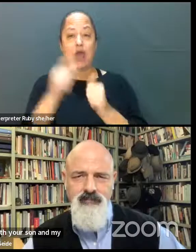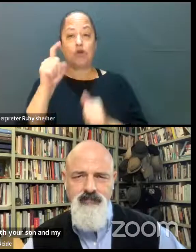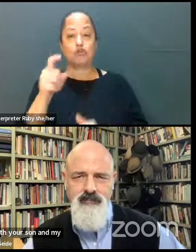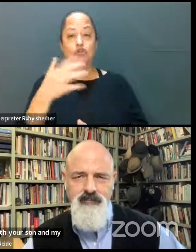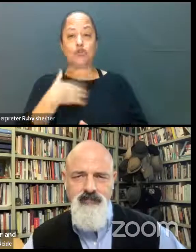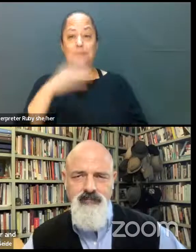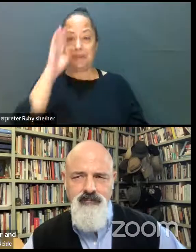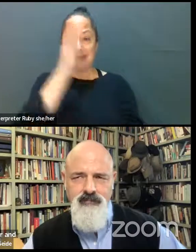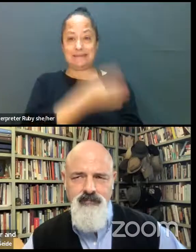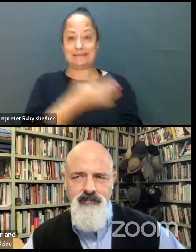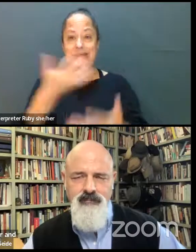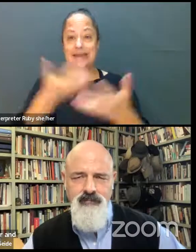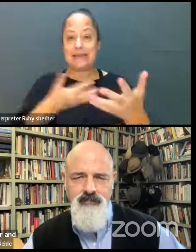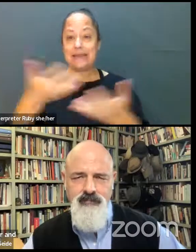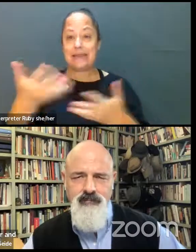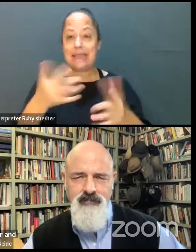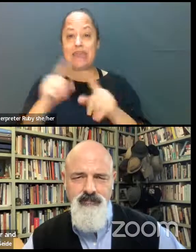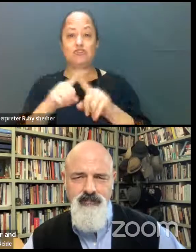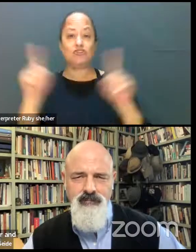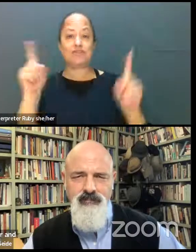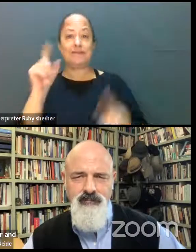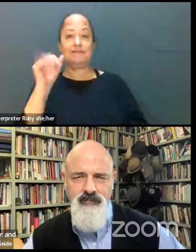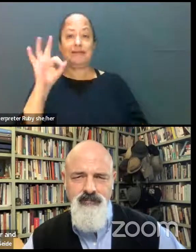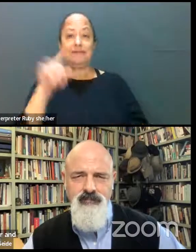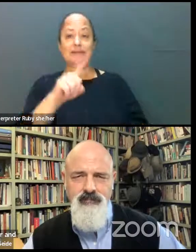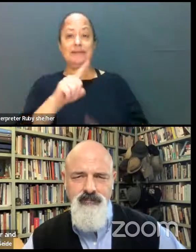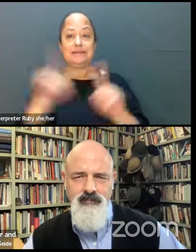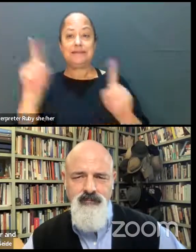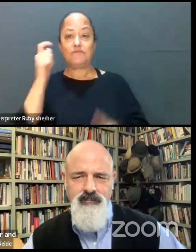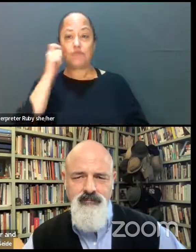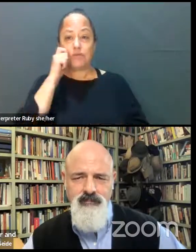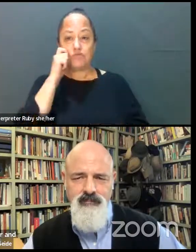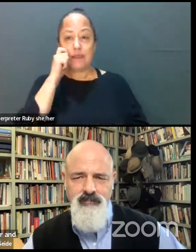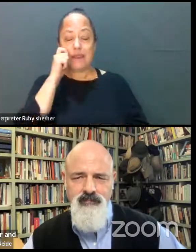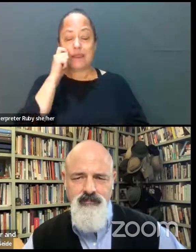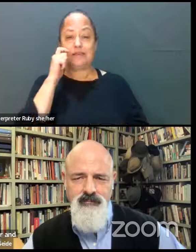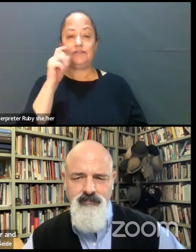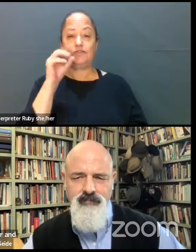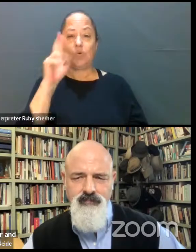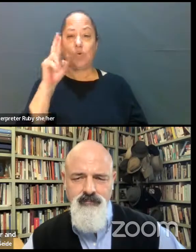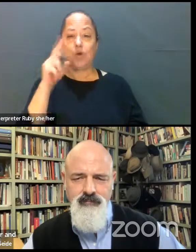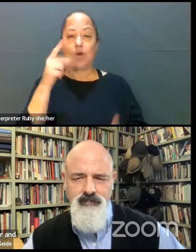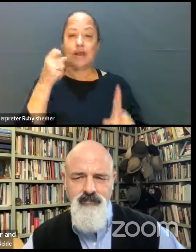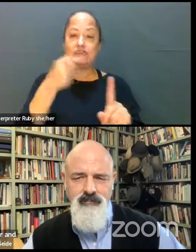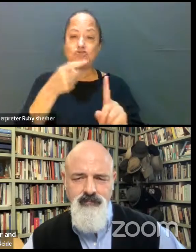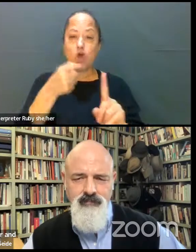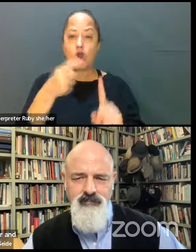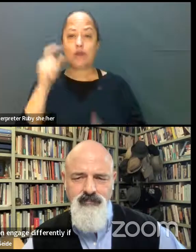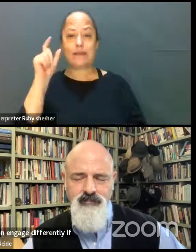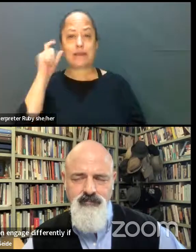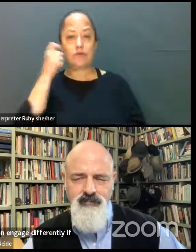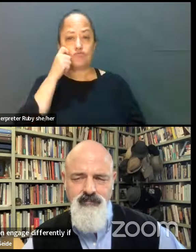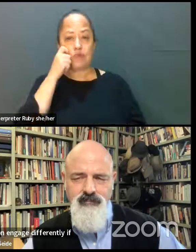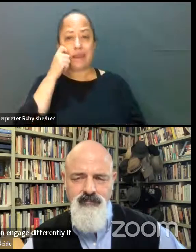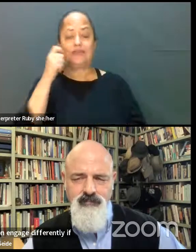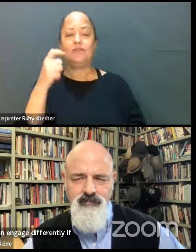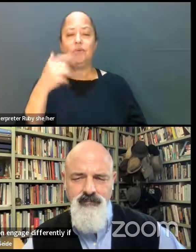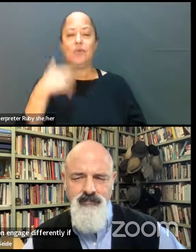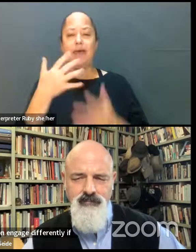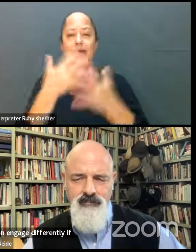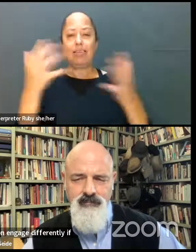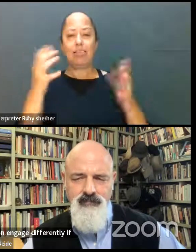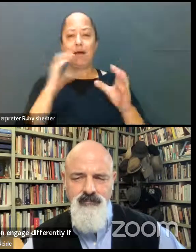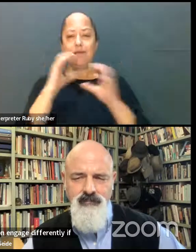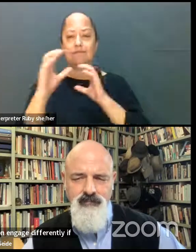engage differently if he's of a different race or of a targeted race. So we just started having live conversations